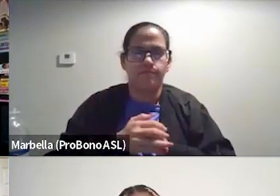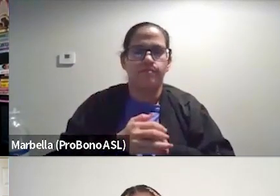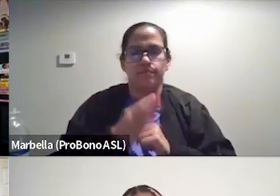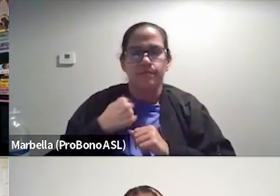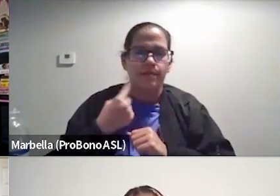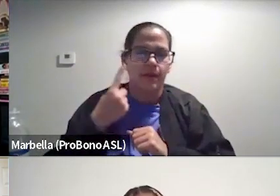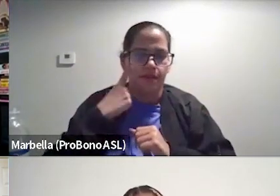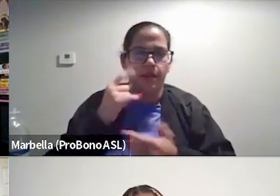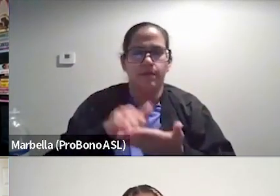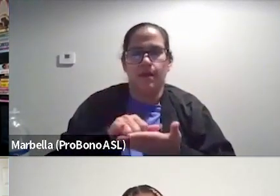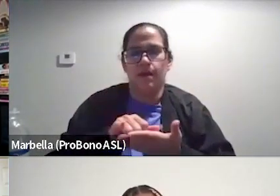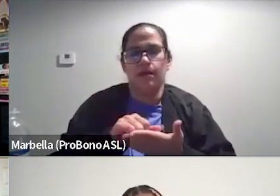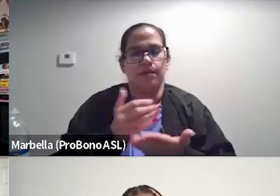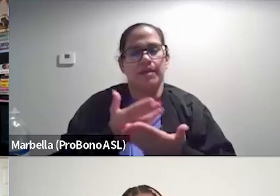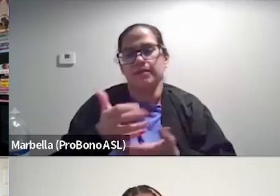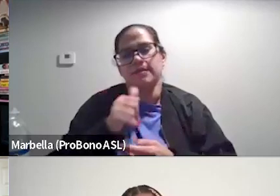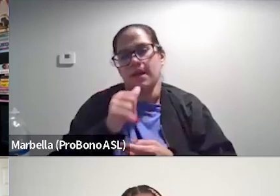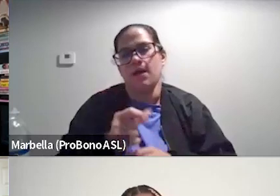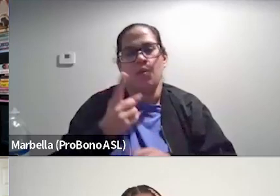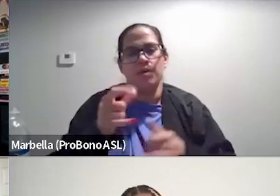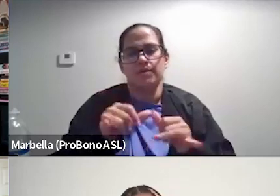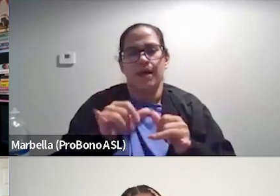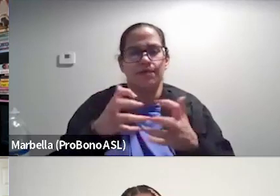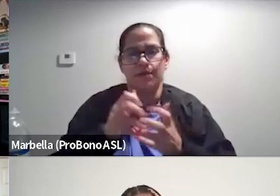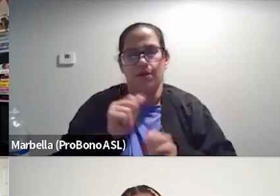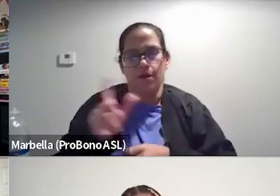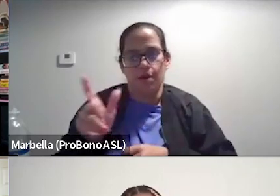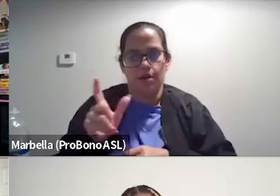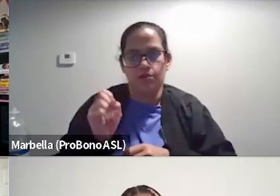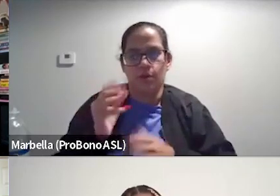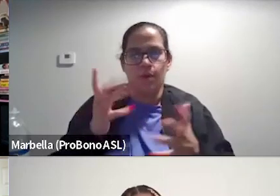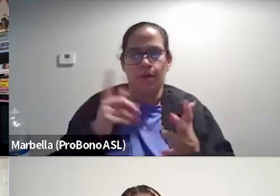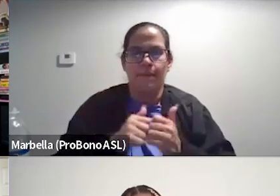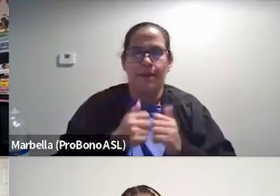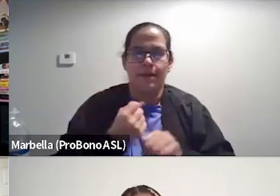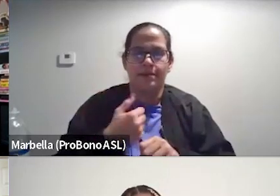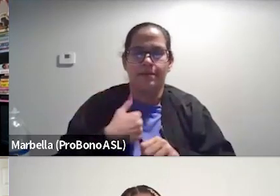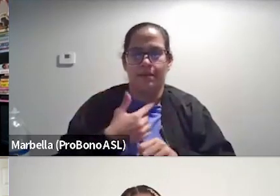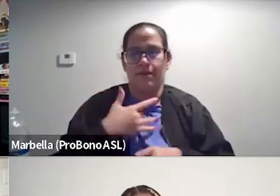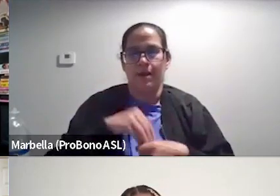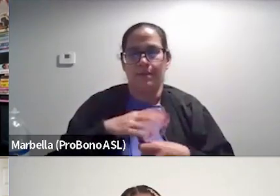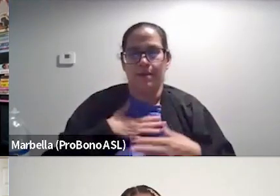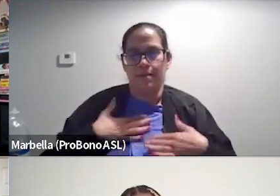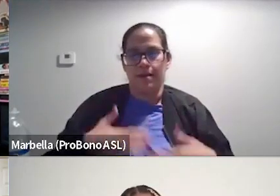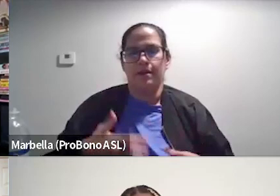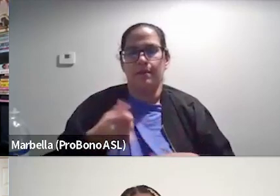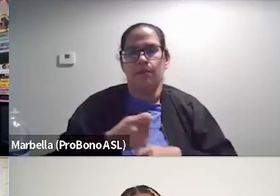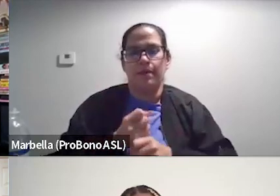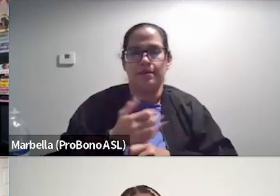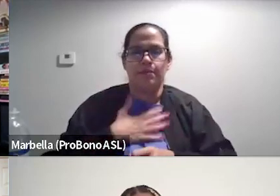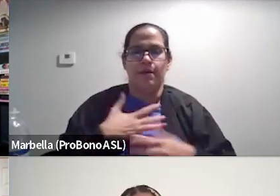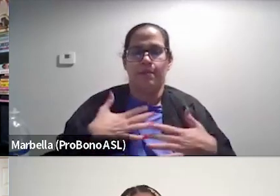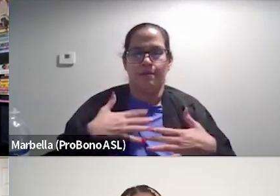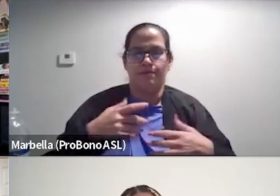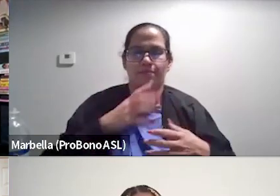think that things are not one size fits all. So what makes me feel in my body, what makes me feel embodied